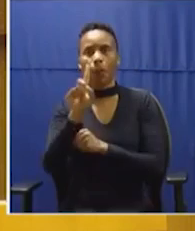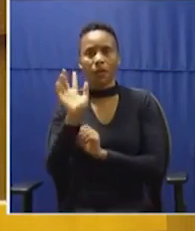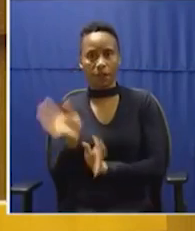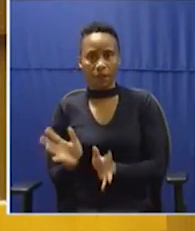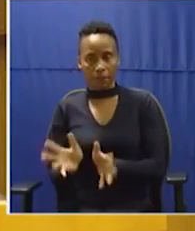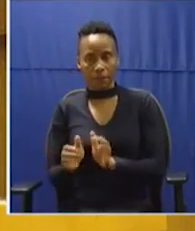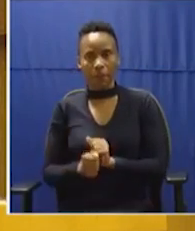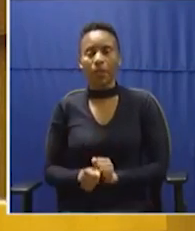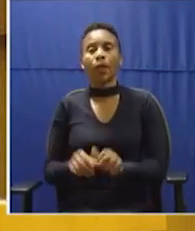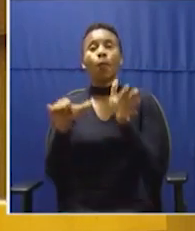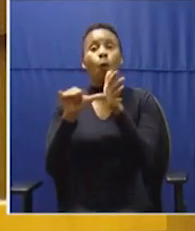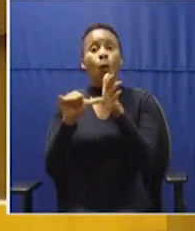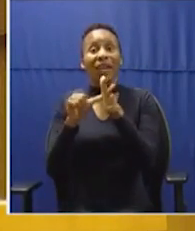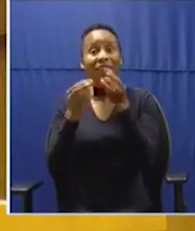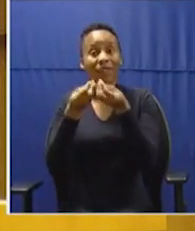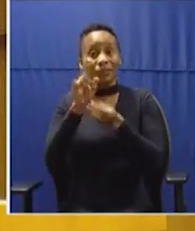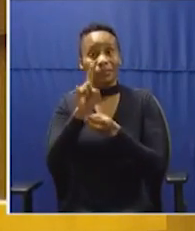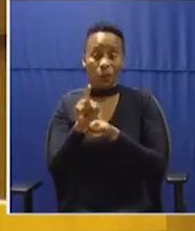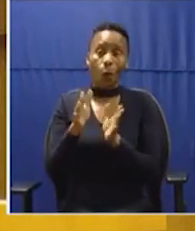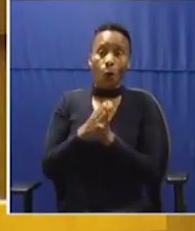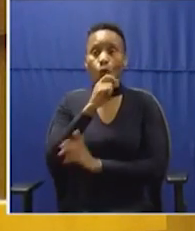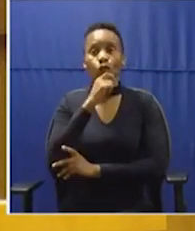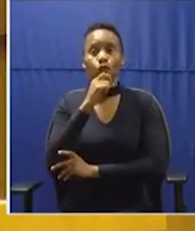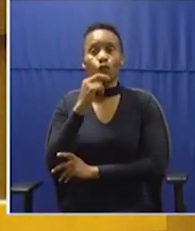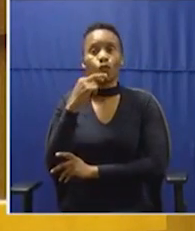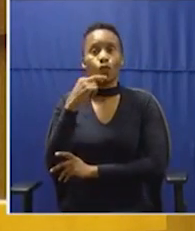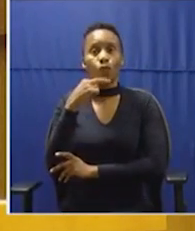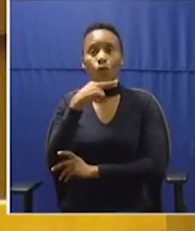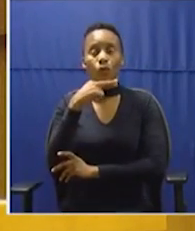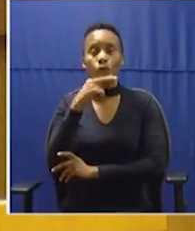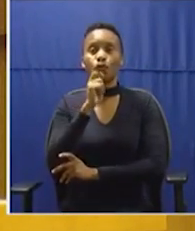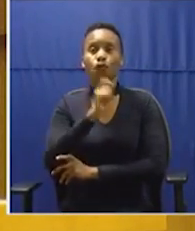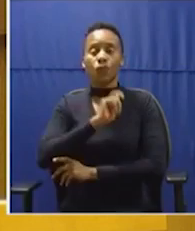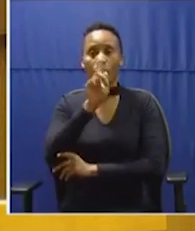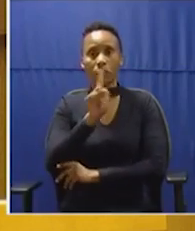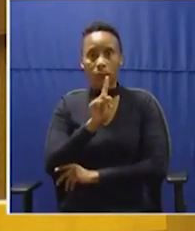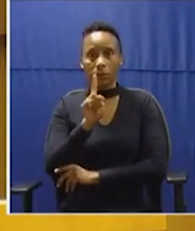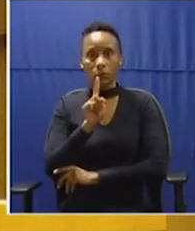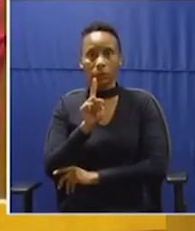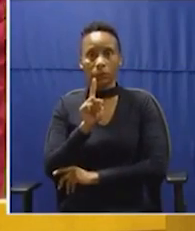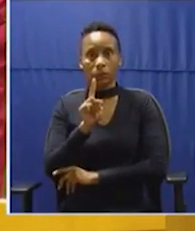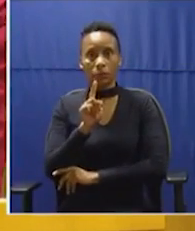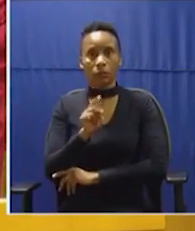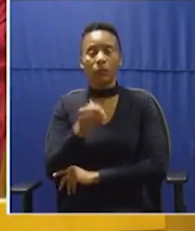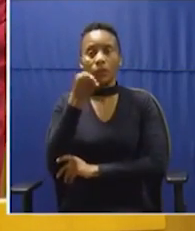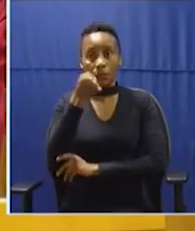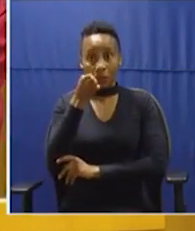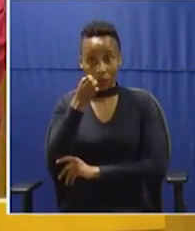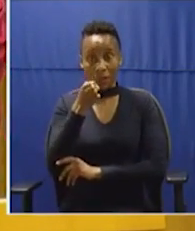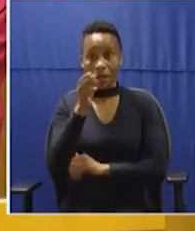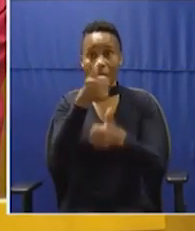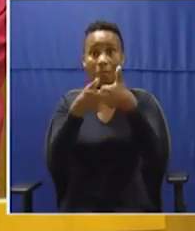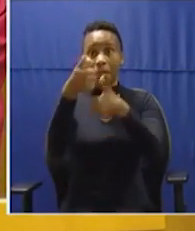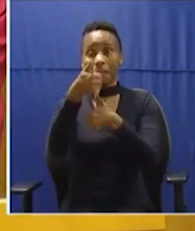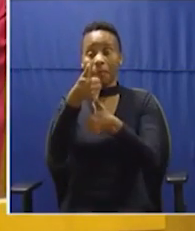of the matter is that there was total wrongdoing by the executives of VBS Mutual